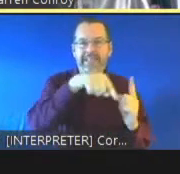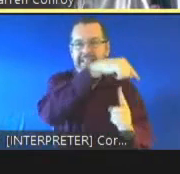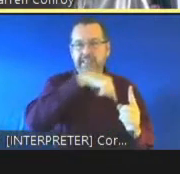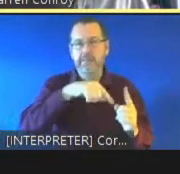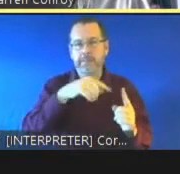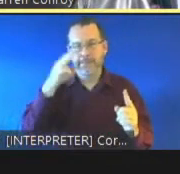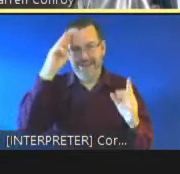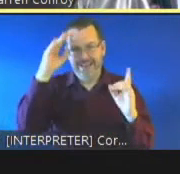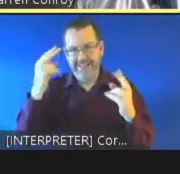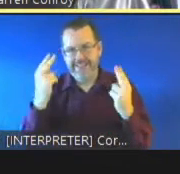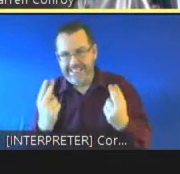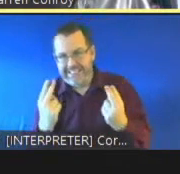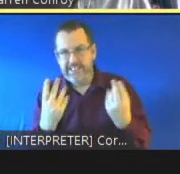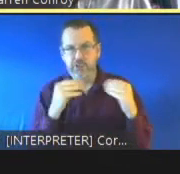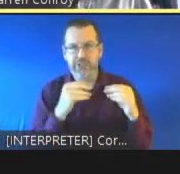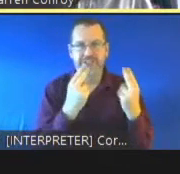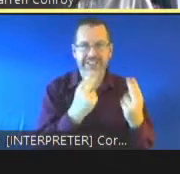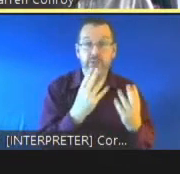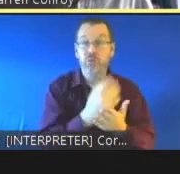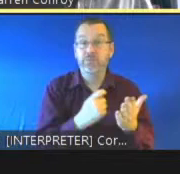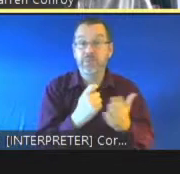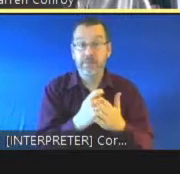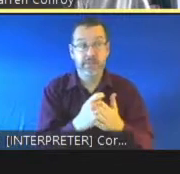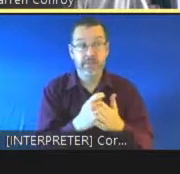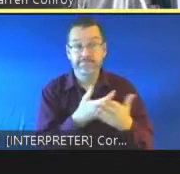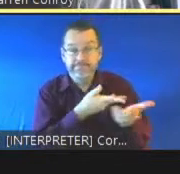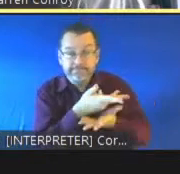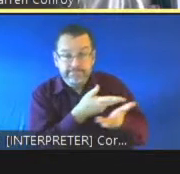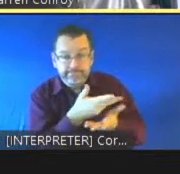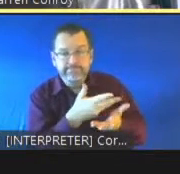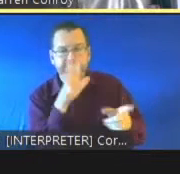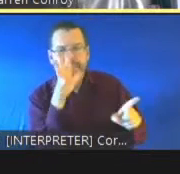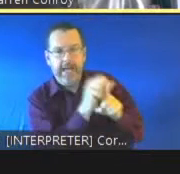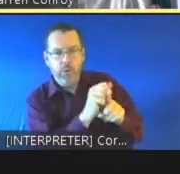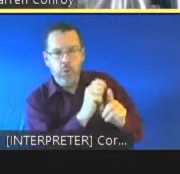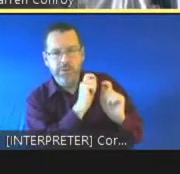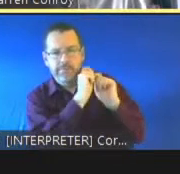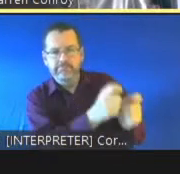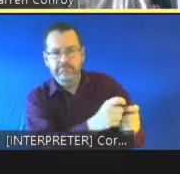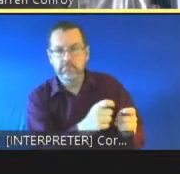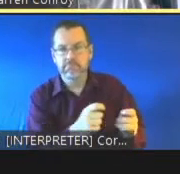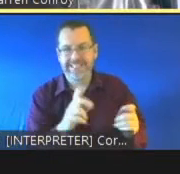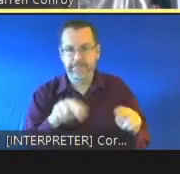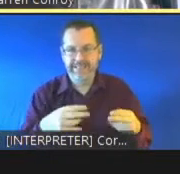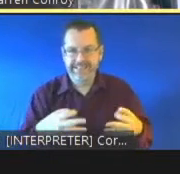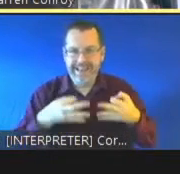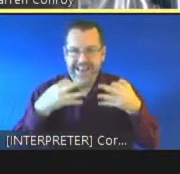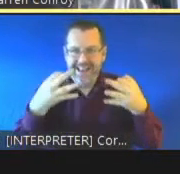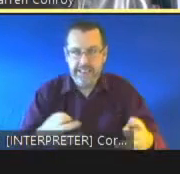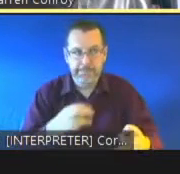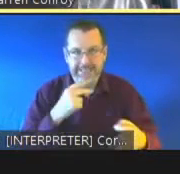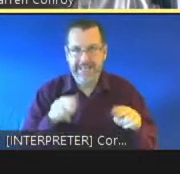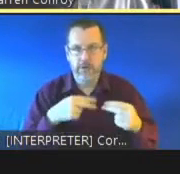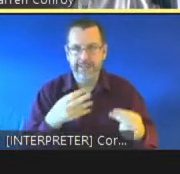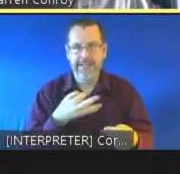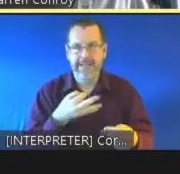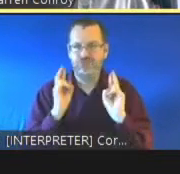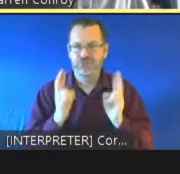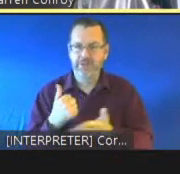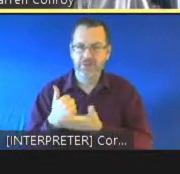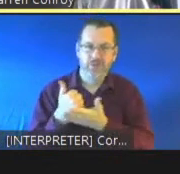difficulties and delays with diagnosis and that delay can impact their support and the appropriate interventions for that young person